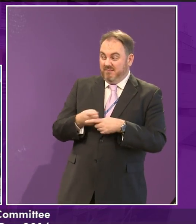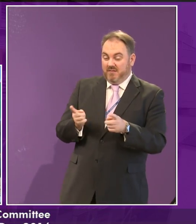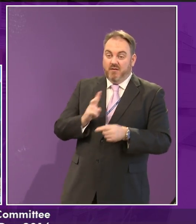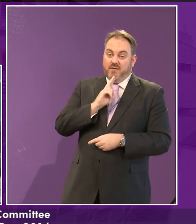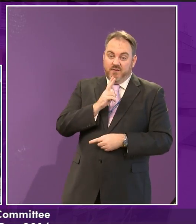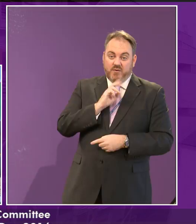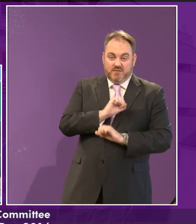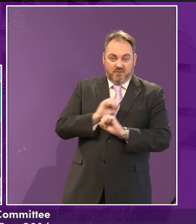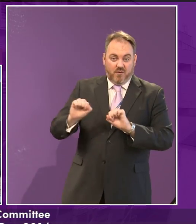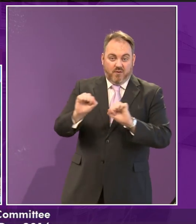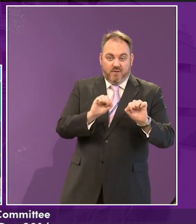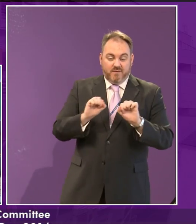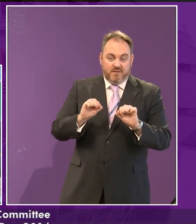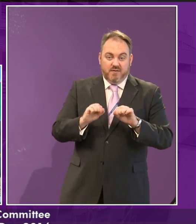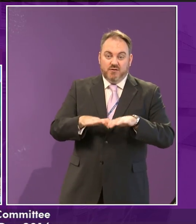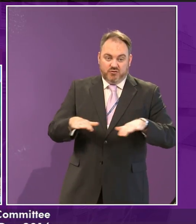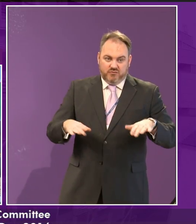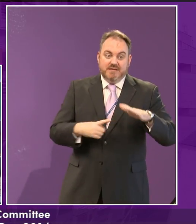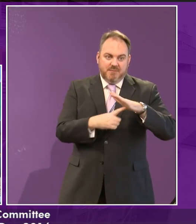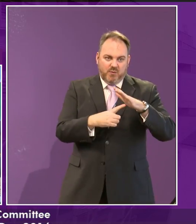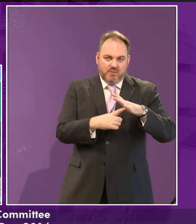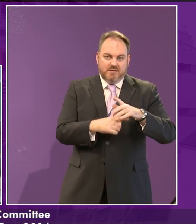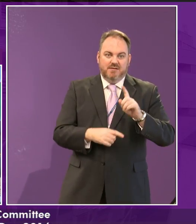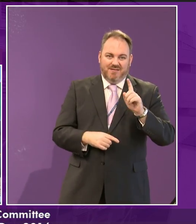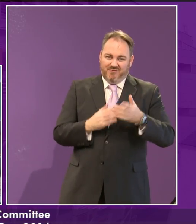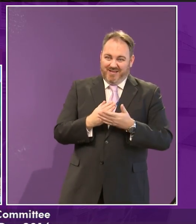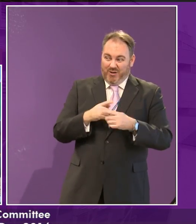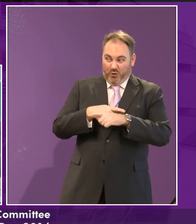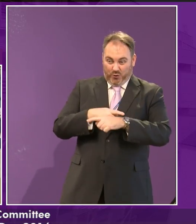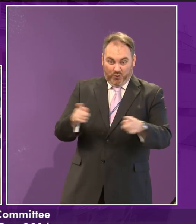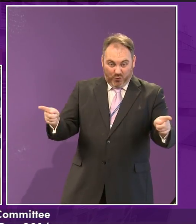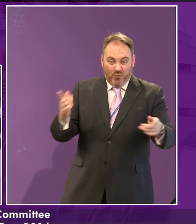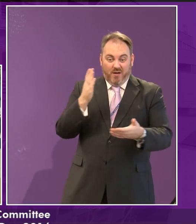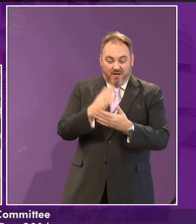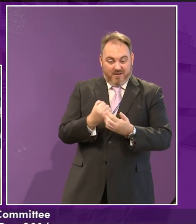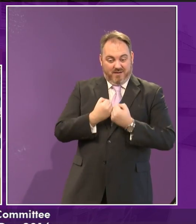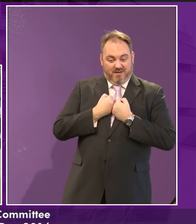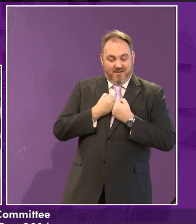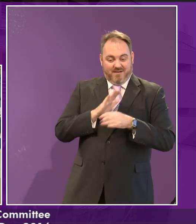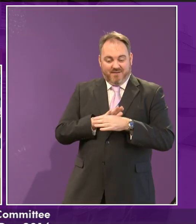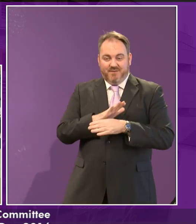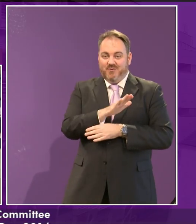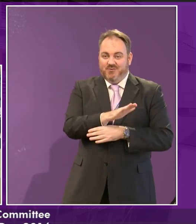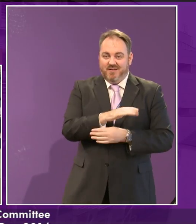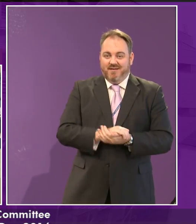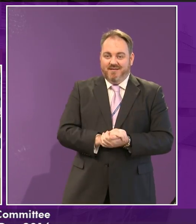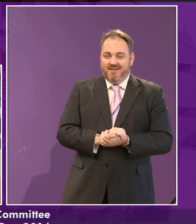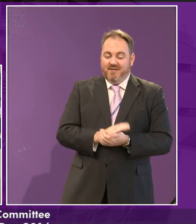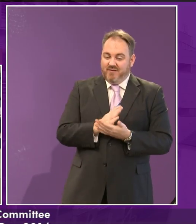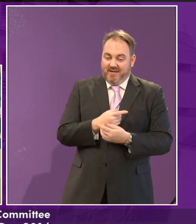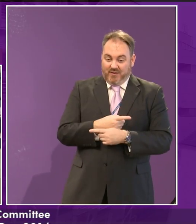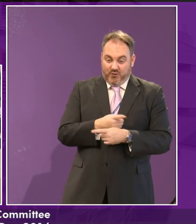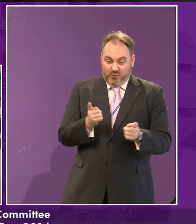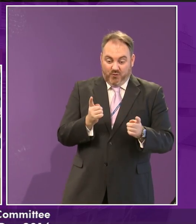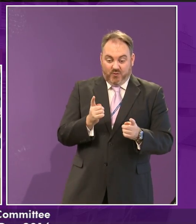are the most important voices we should be listening to as politicians, because, as I said before, you guys are the future, and we're making decisions now, which will impact